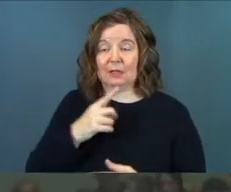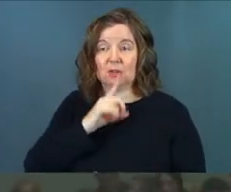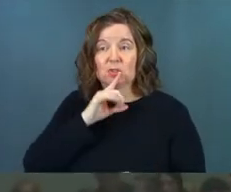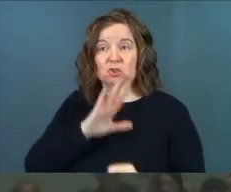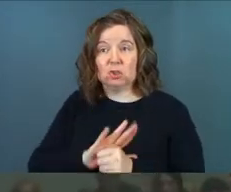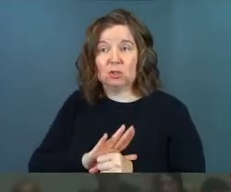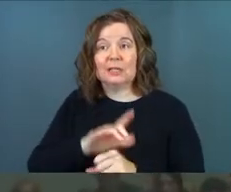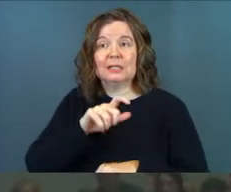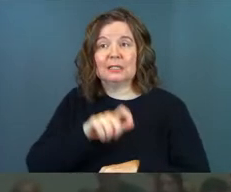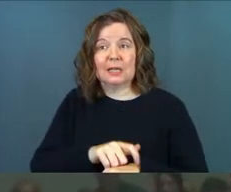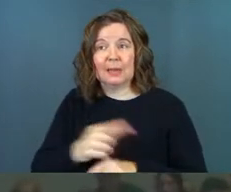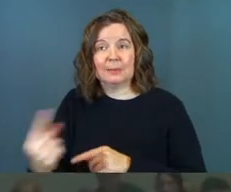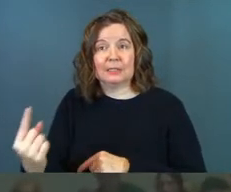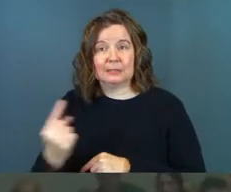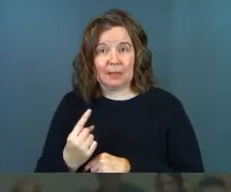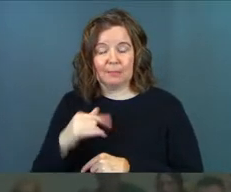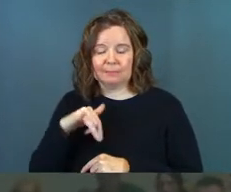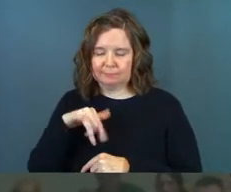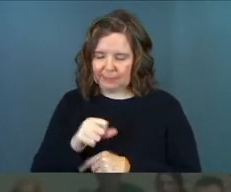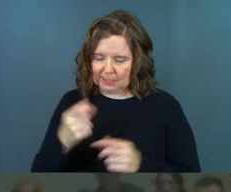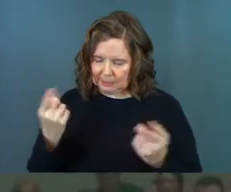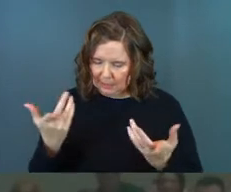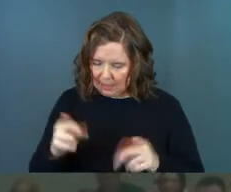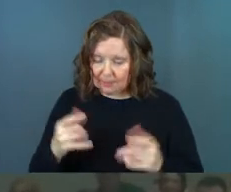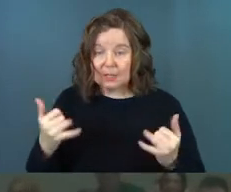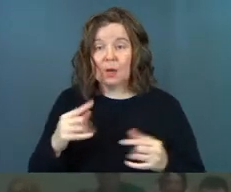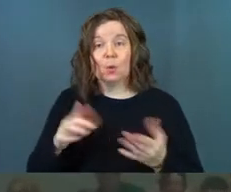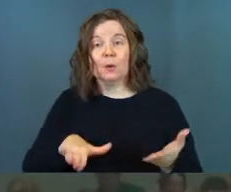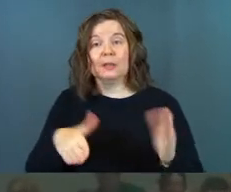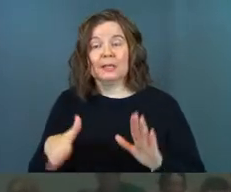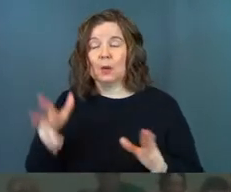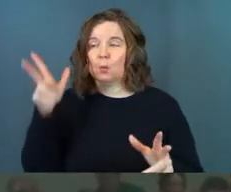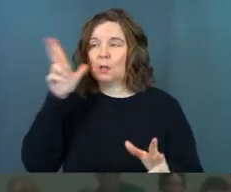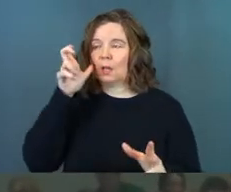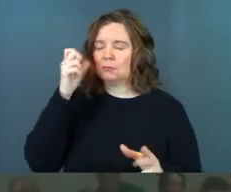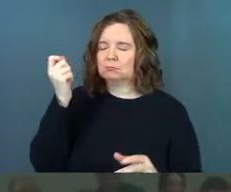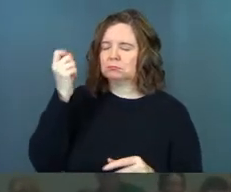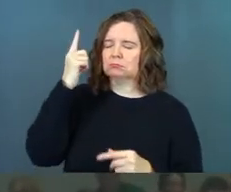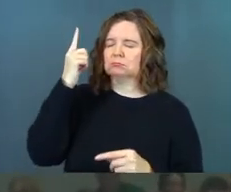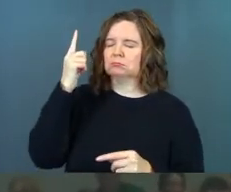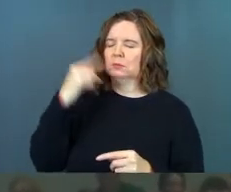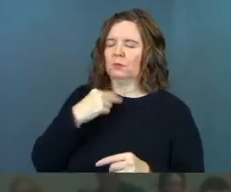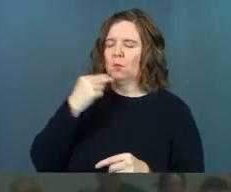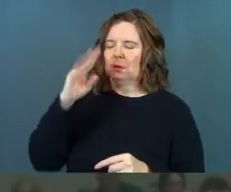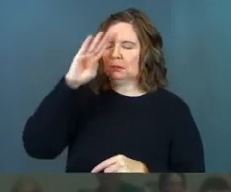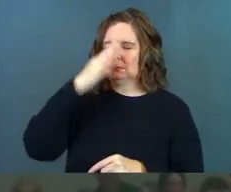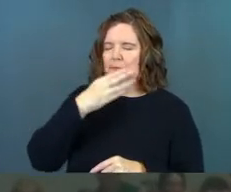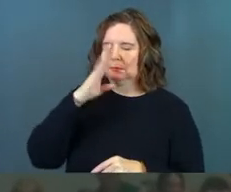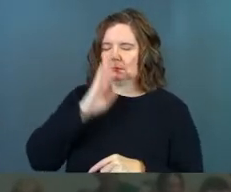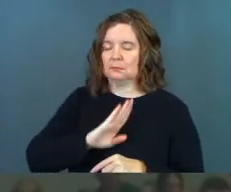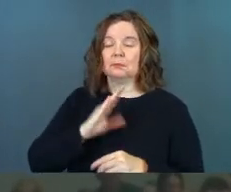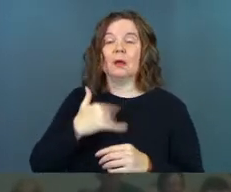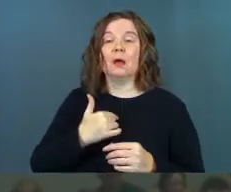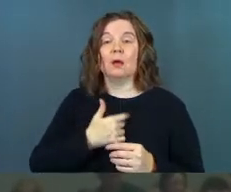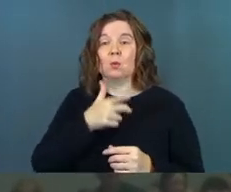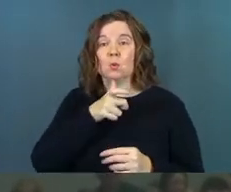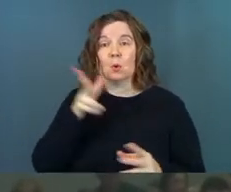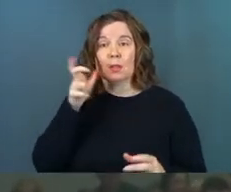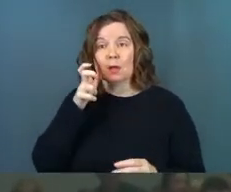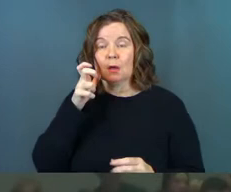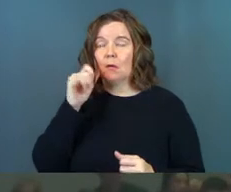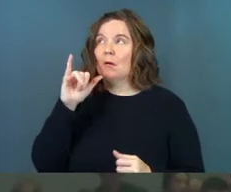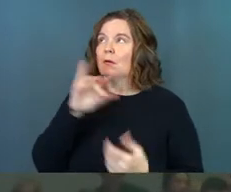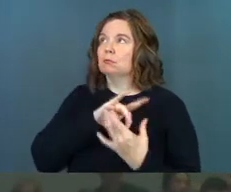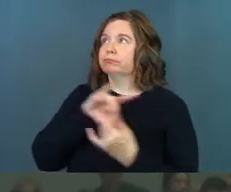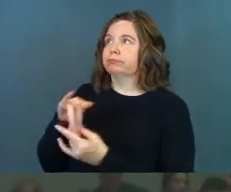assure you that the time is coming. Indeed, it's here now when the dead will hear my voice, the voice of the Son of God. And those who listen will live.